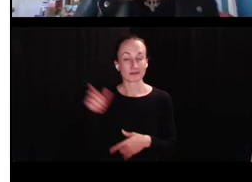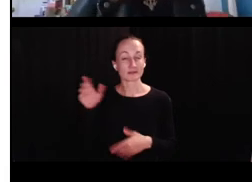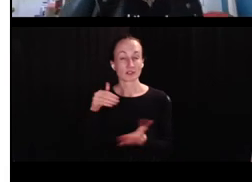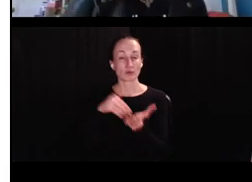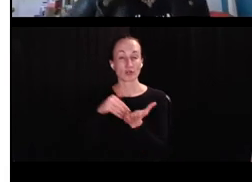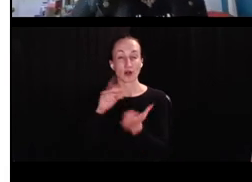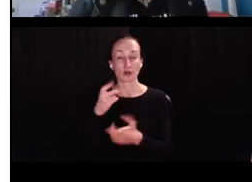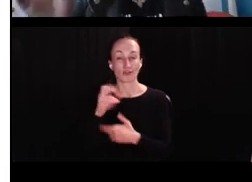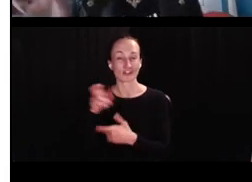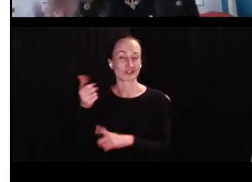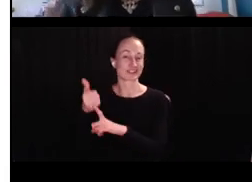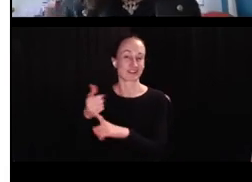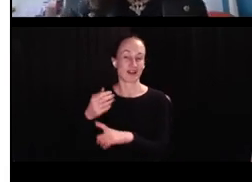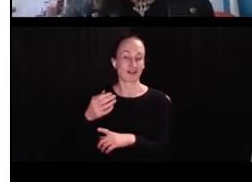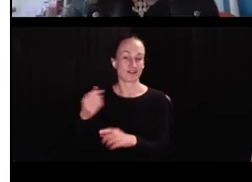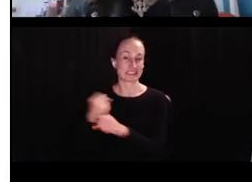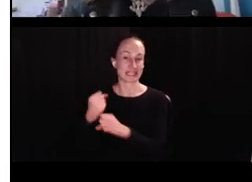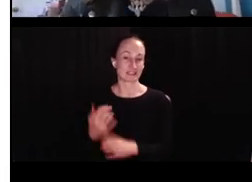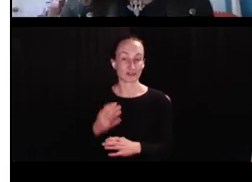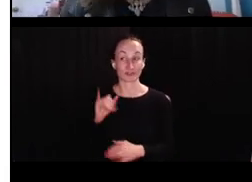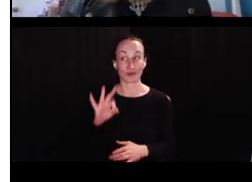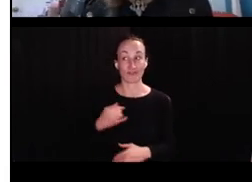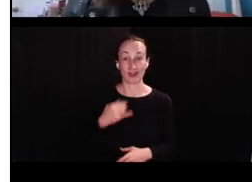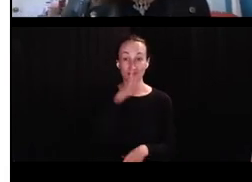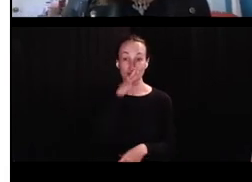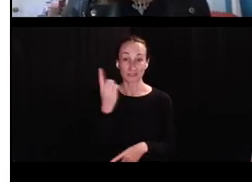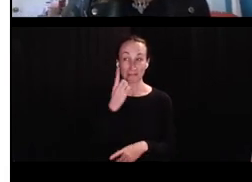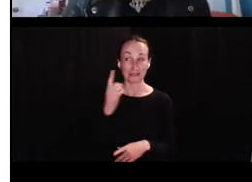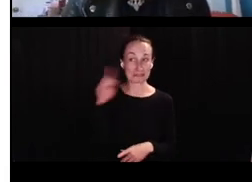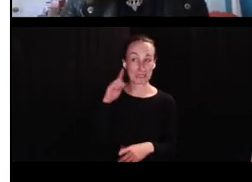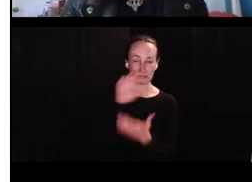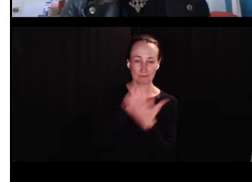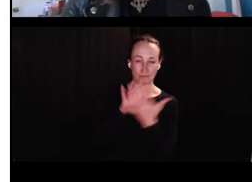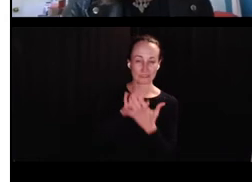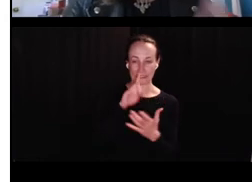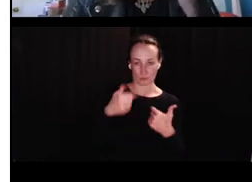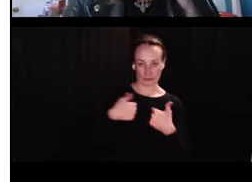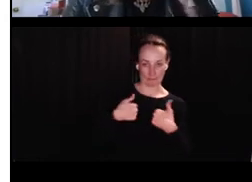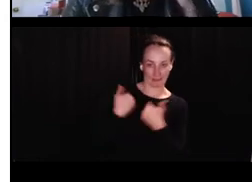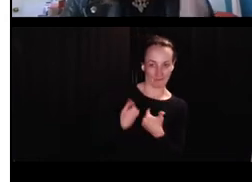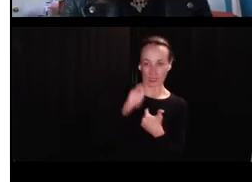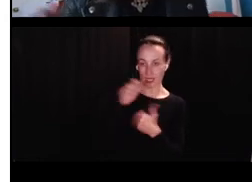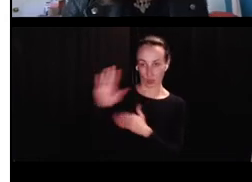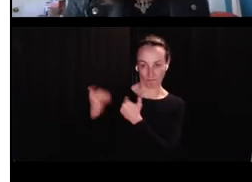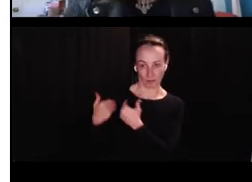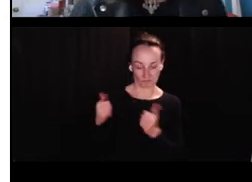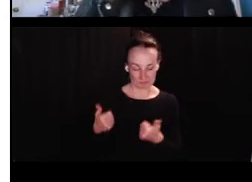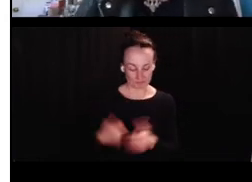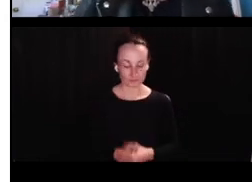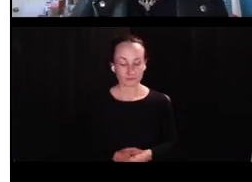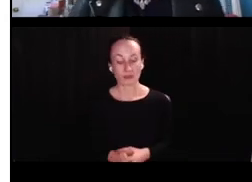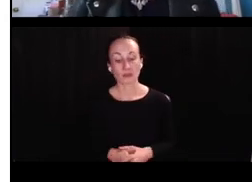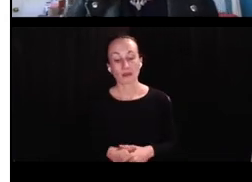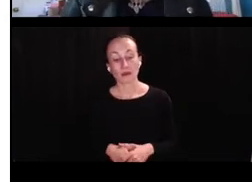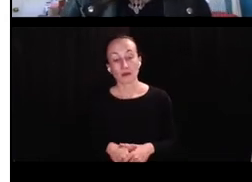And so Dr. Fisher is who's, you know, the statistician here. So if I say something that's confusing, um,